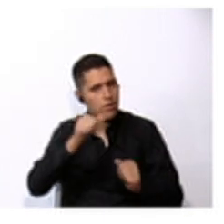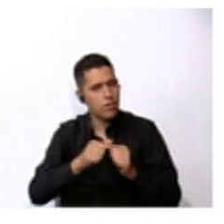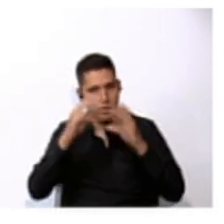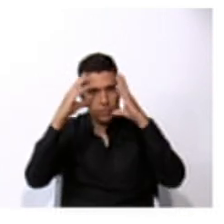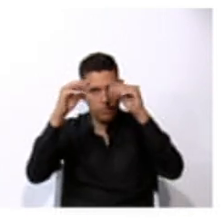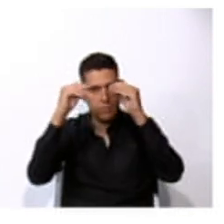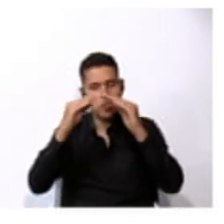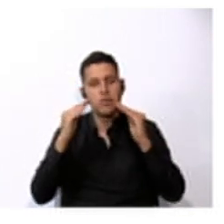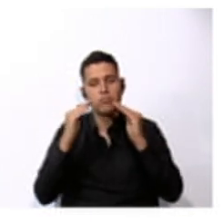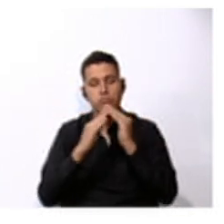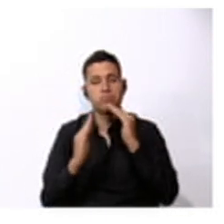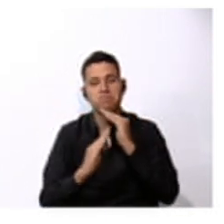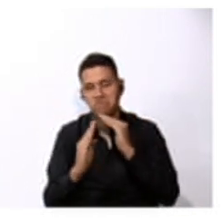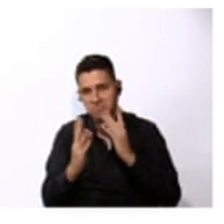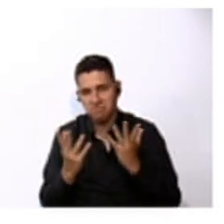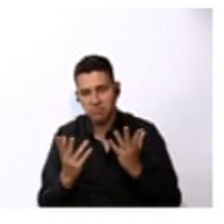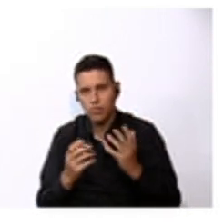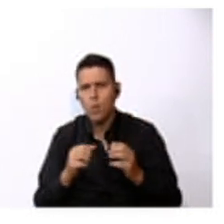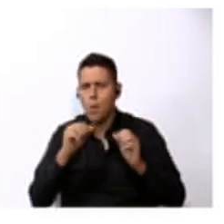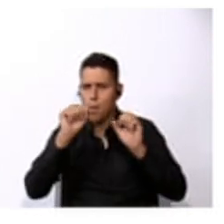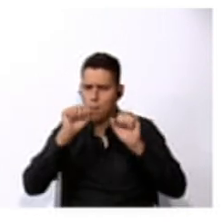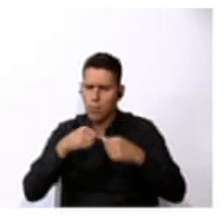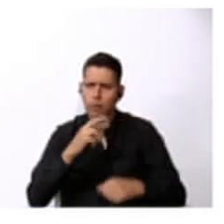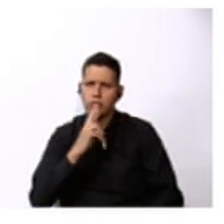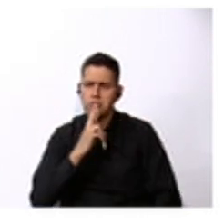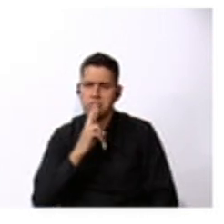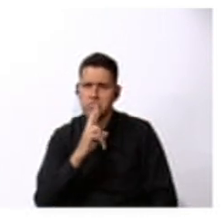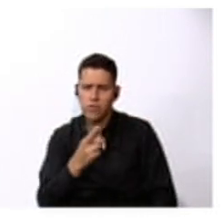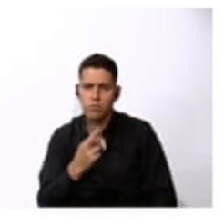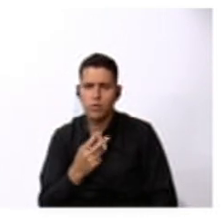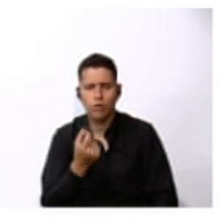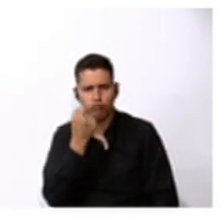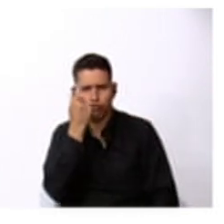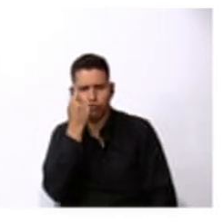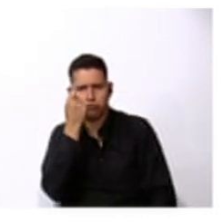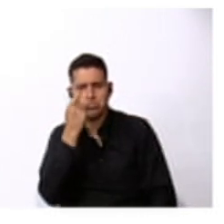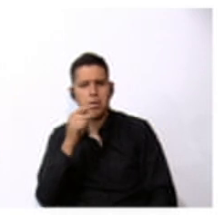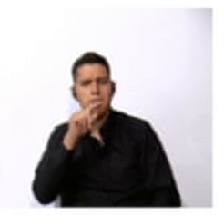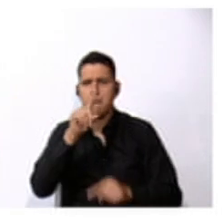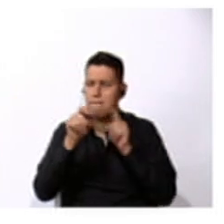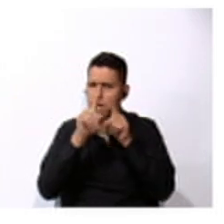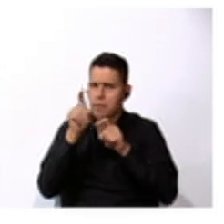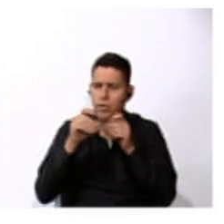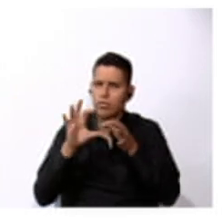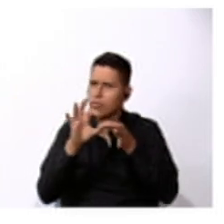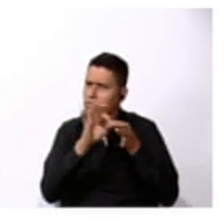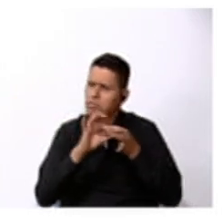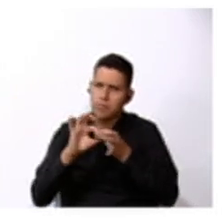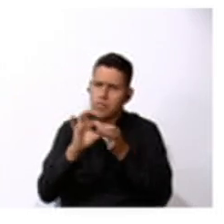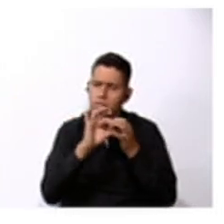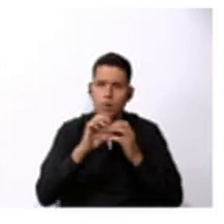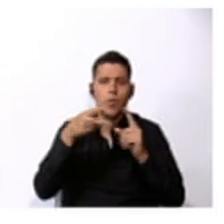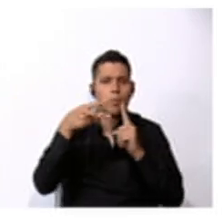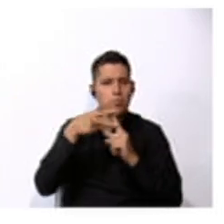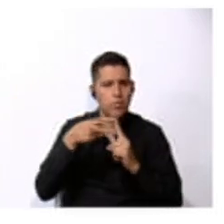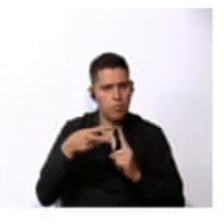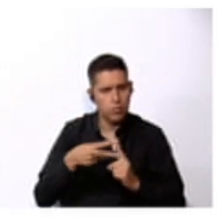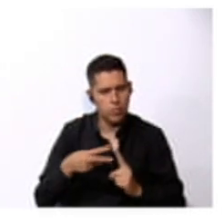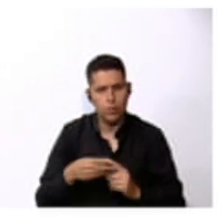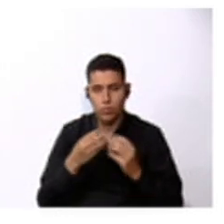directions? I can respond to comprehension questions about key vocabulary words.